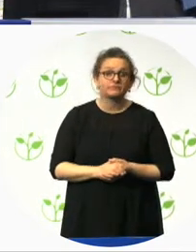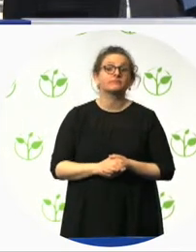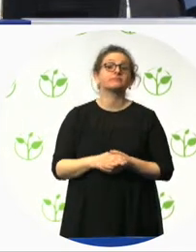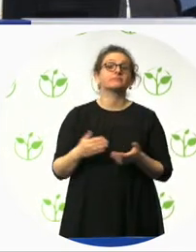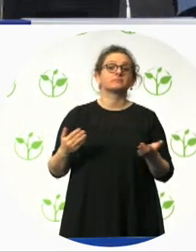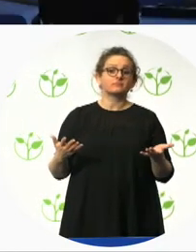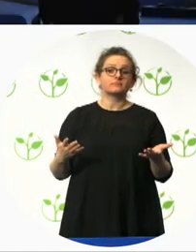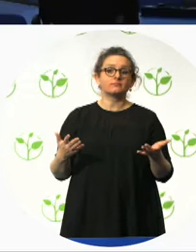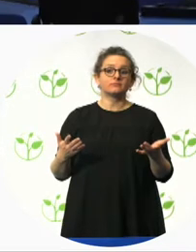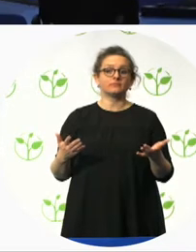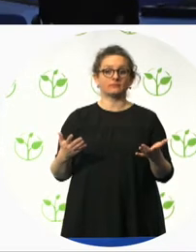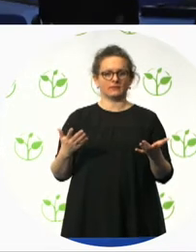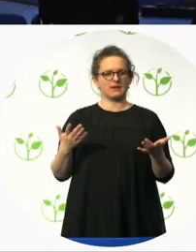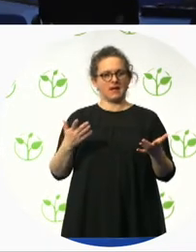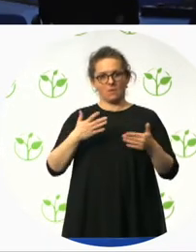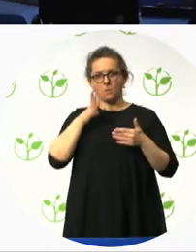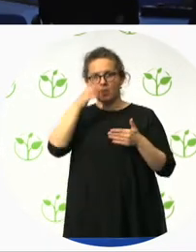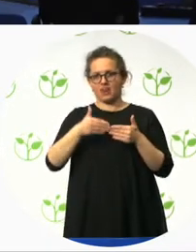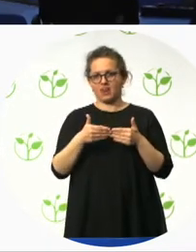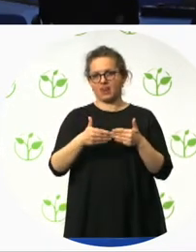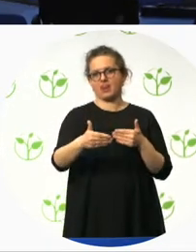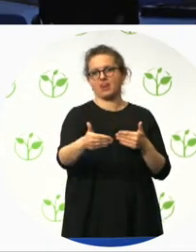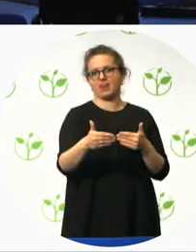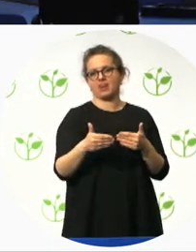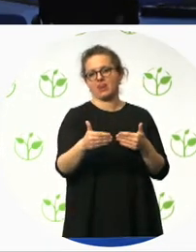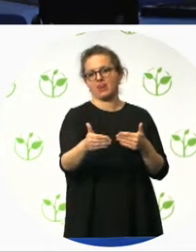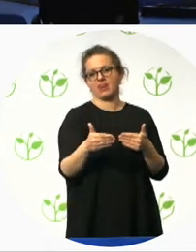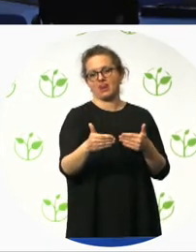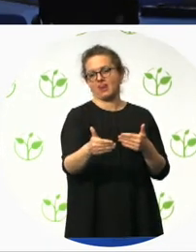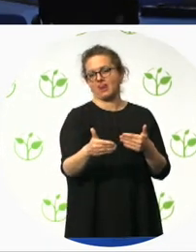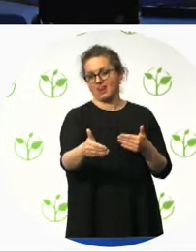Very good. Thank you very much. Last question.